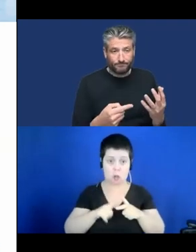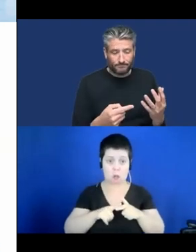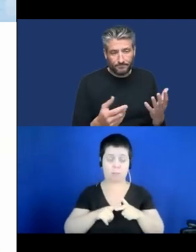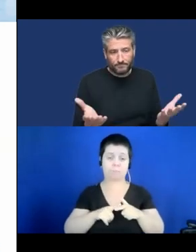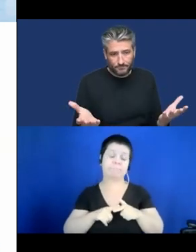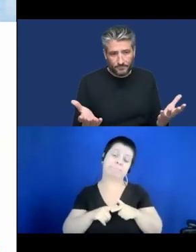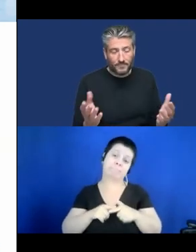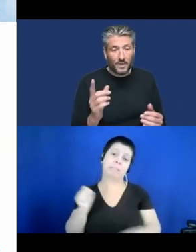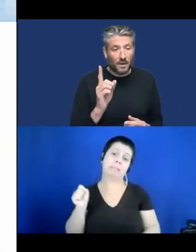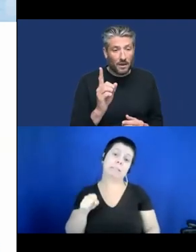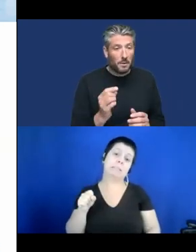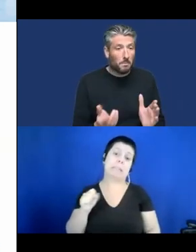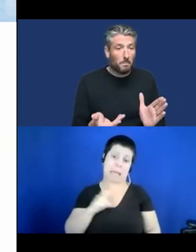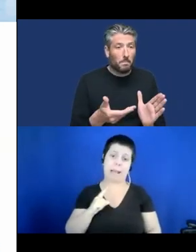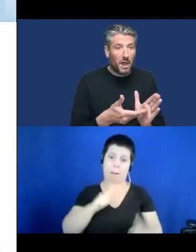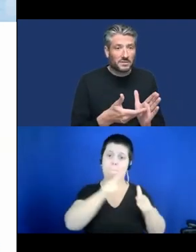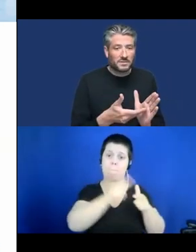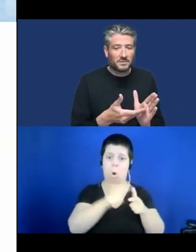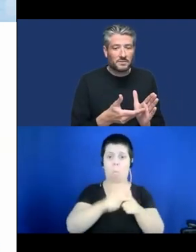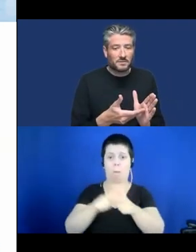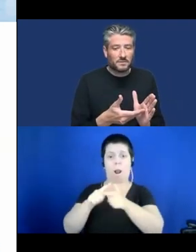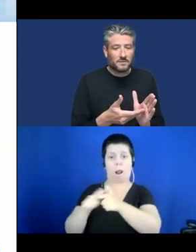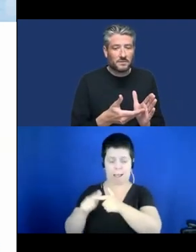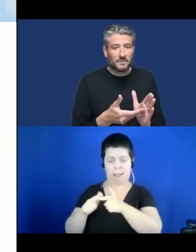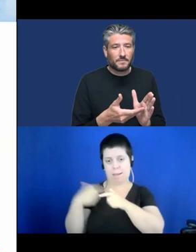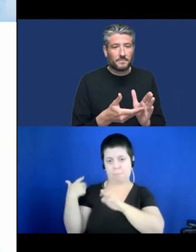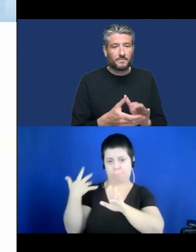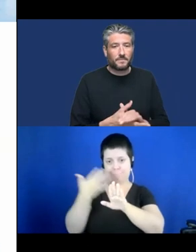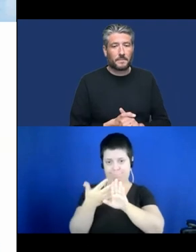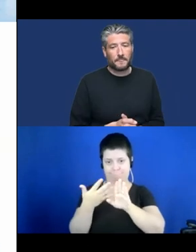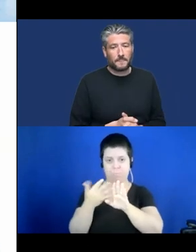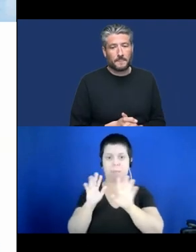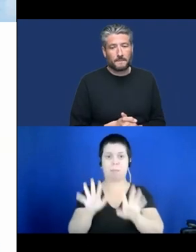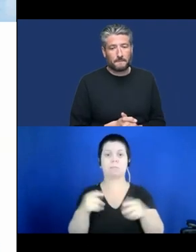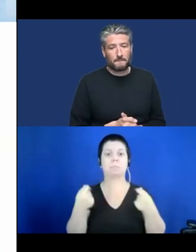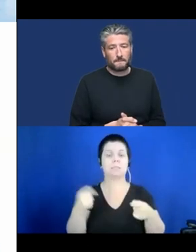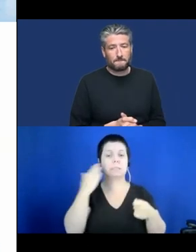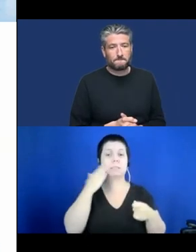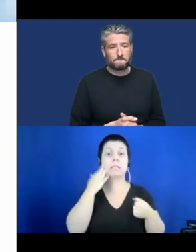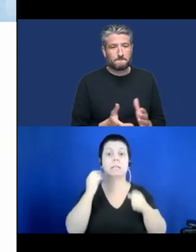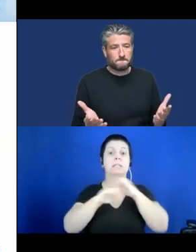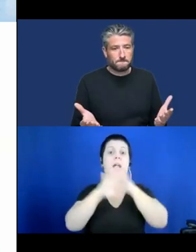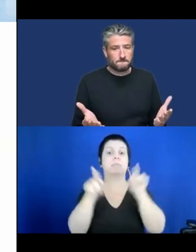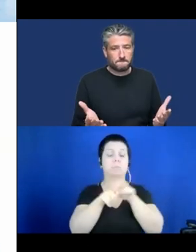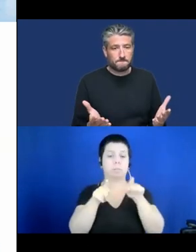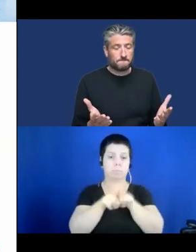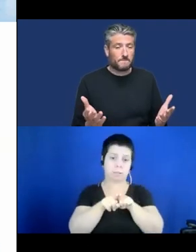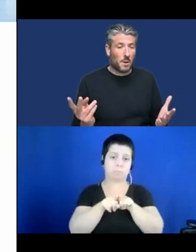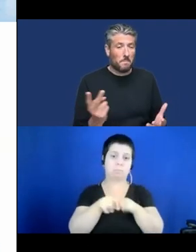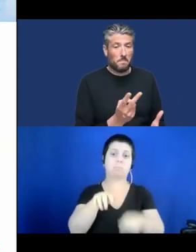few things that we have to really set properly for both the healthcare and for the